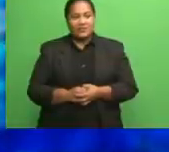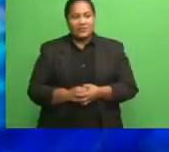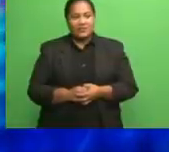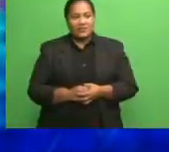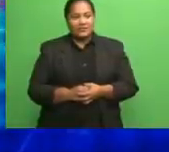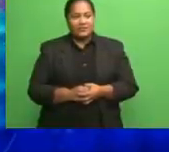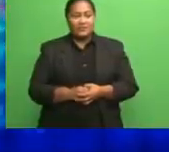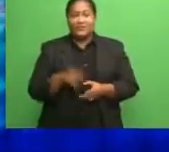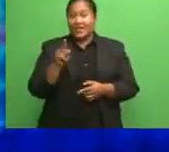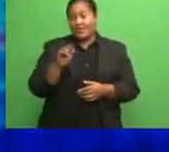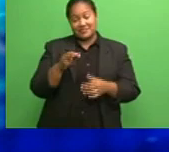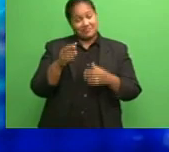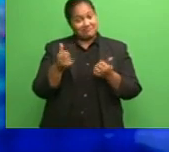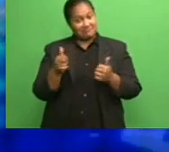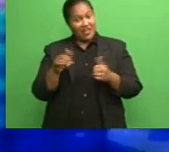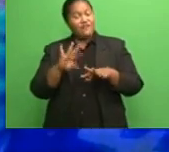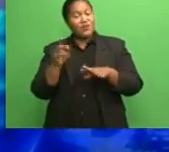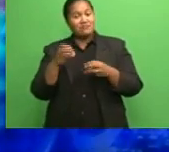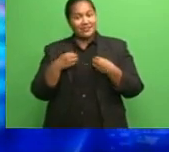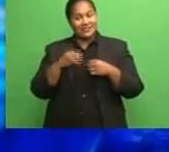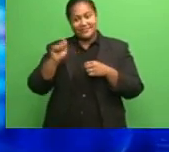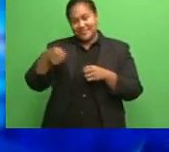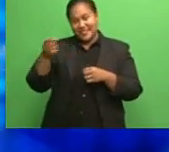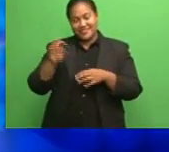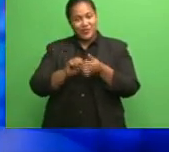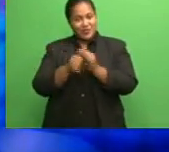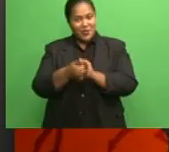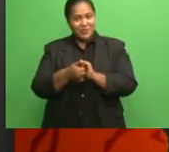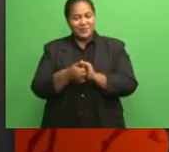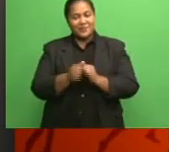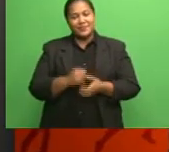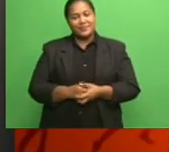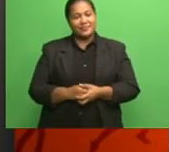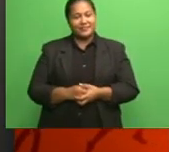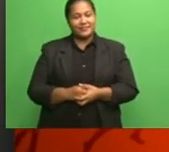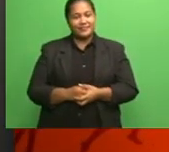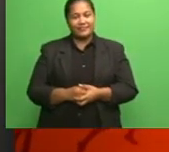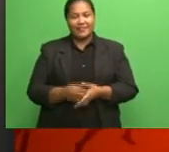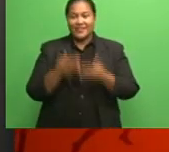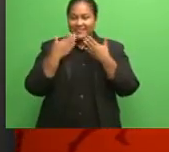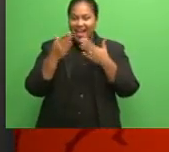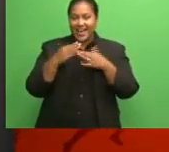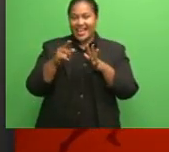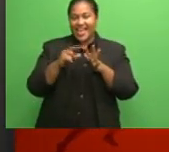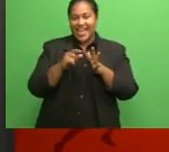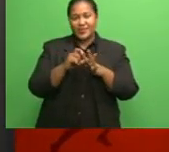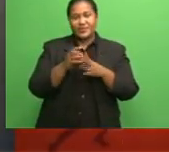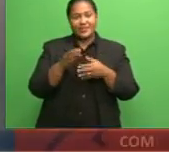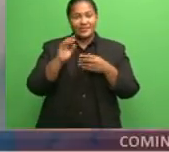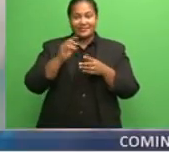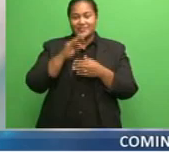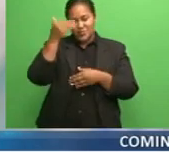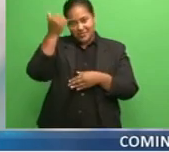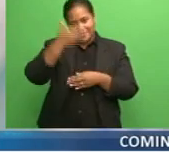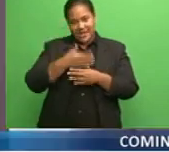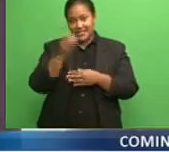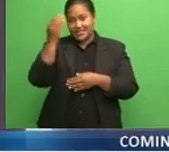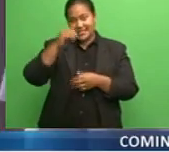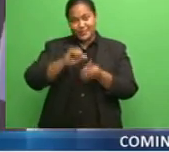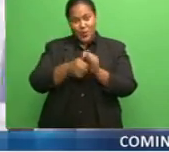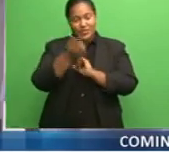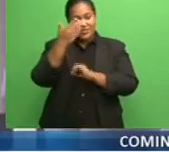That's it from business. Up next, it's Sports with Jamie. Good evening and sports tonight.